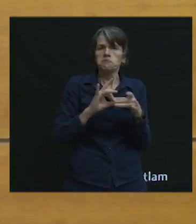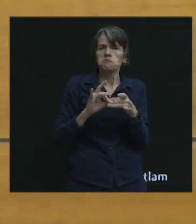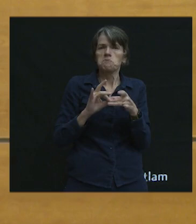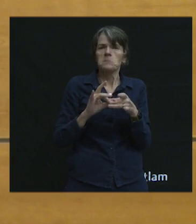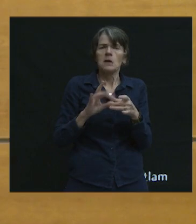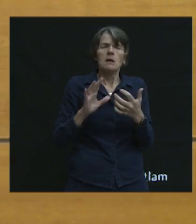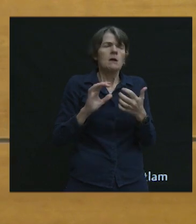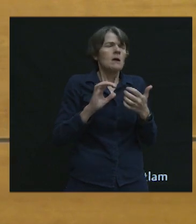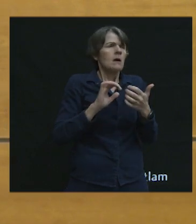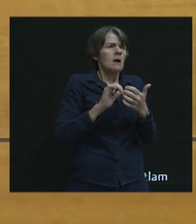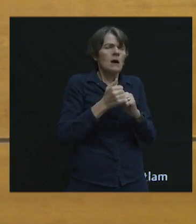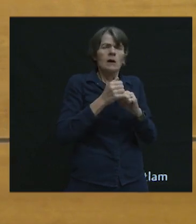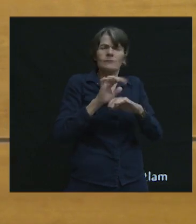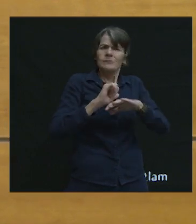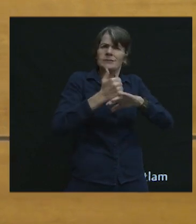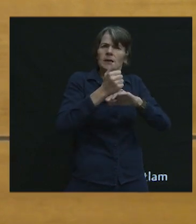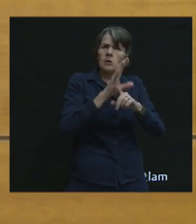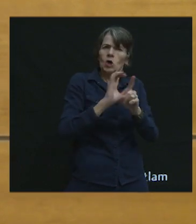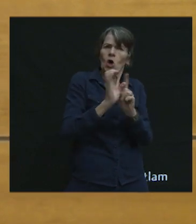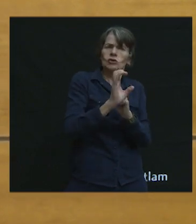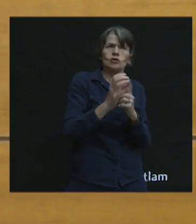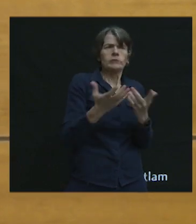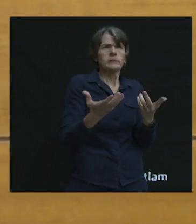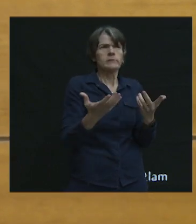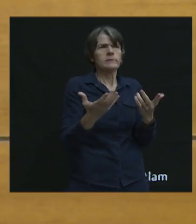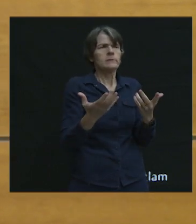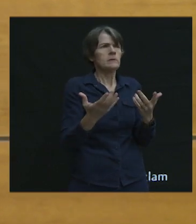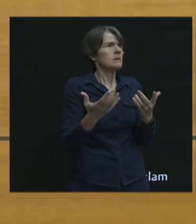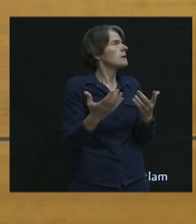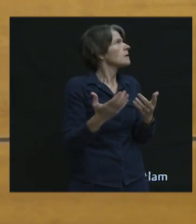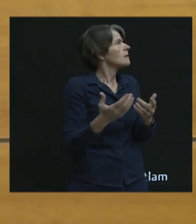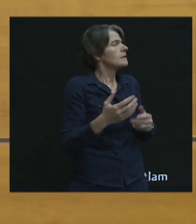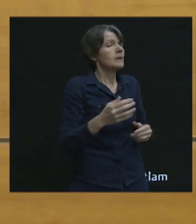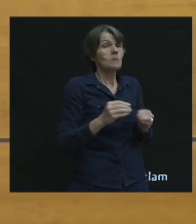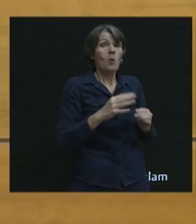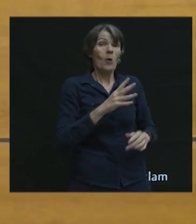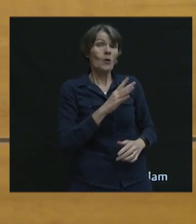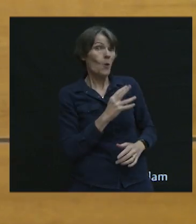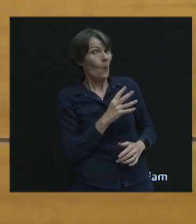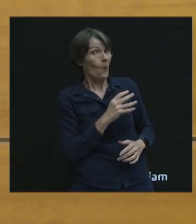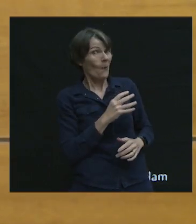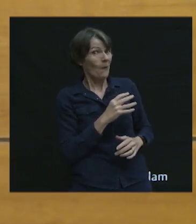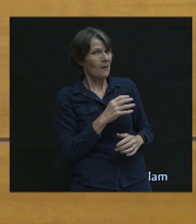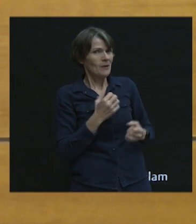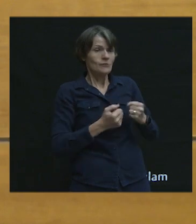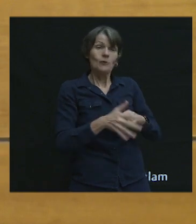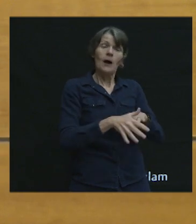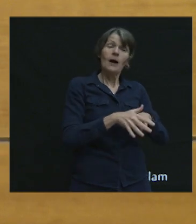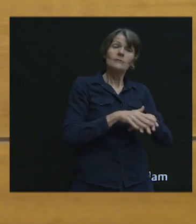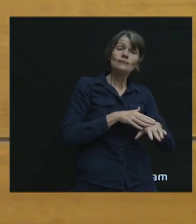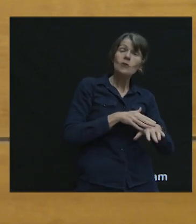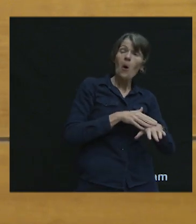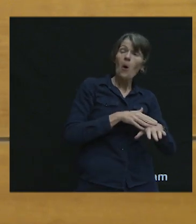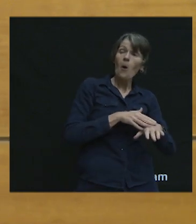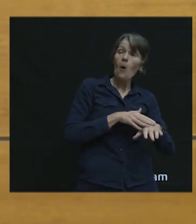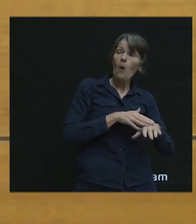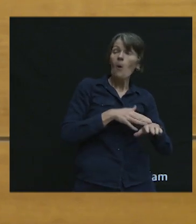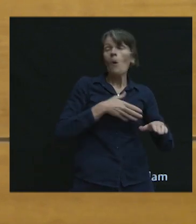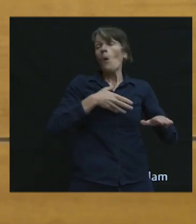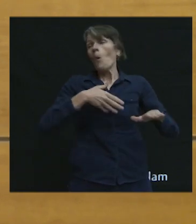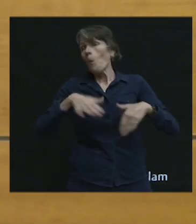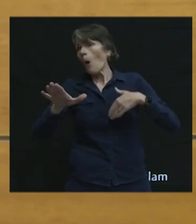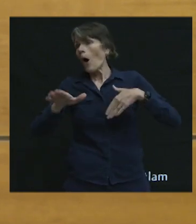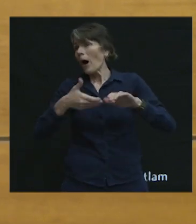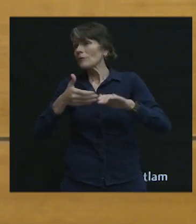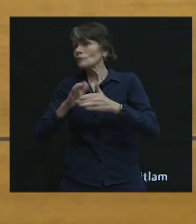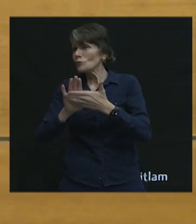How can we create a culture so that it is cool to drive slowly, and to walk, to school, or work,